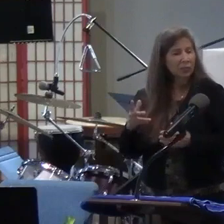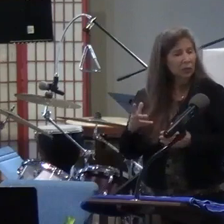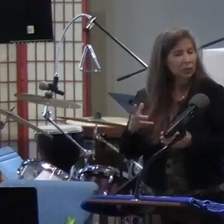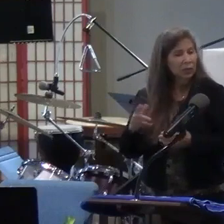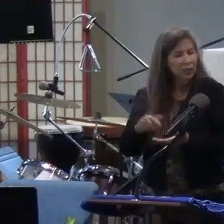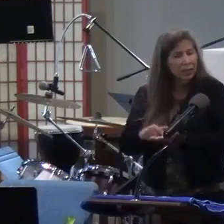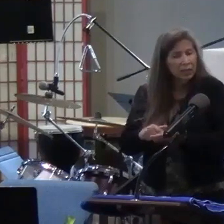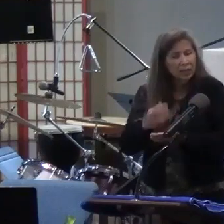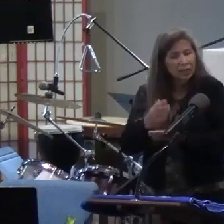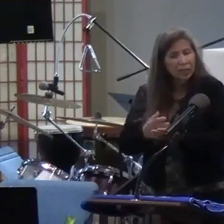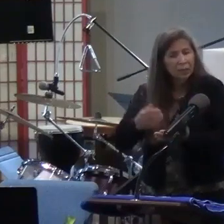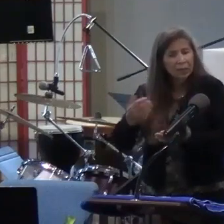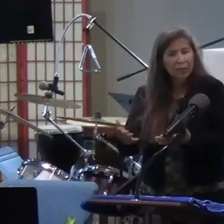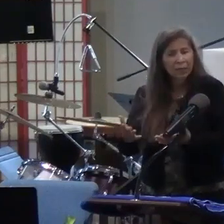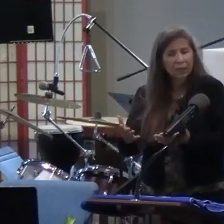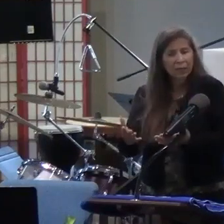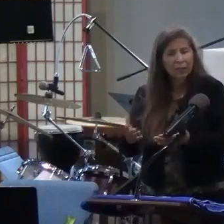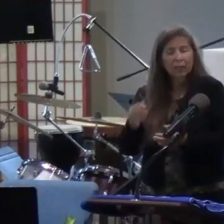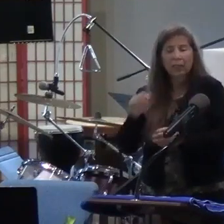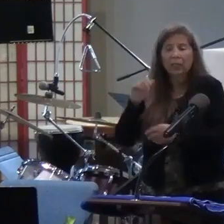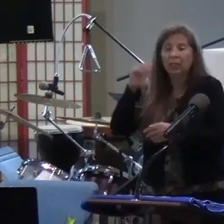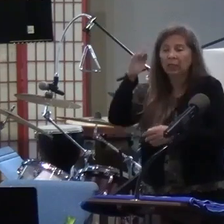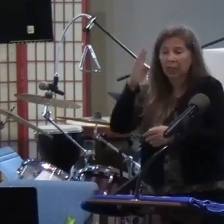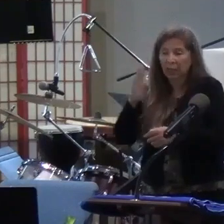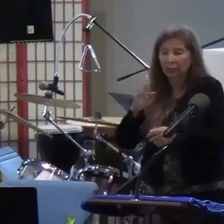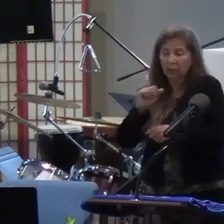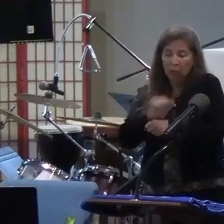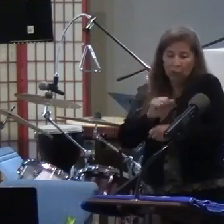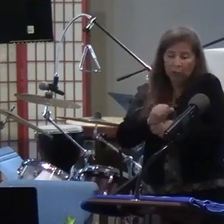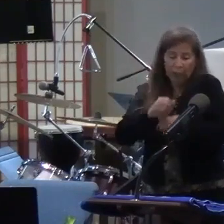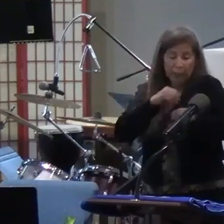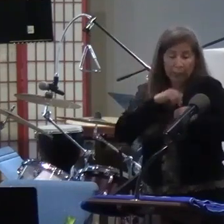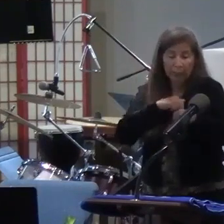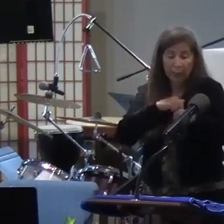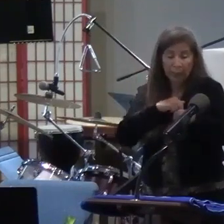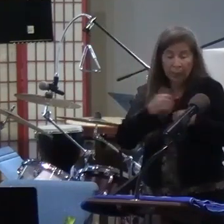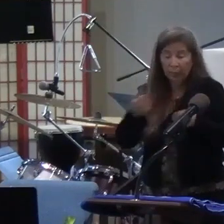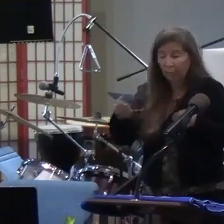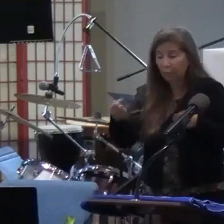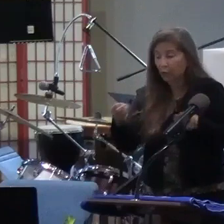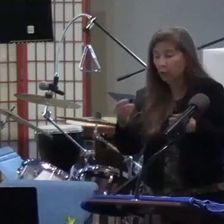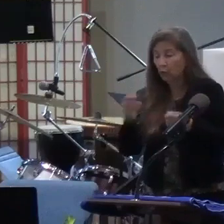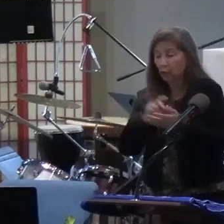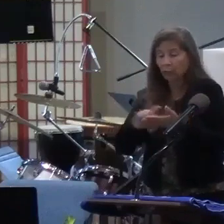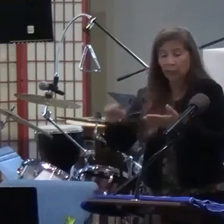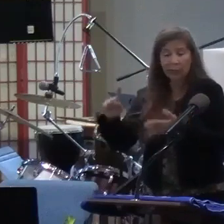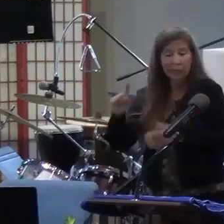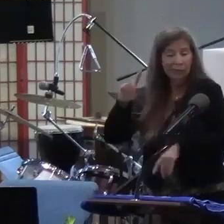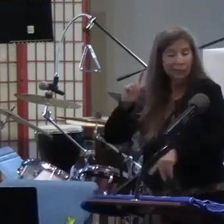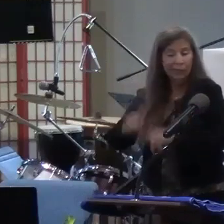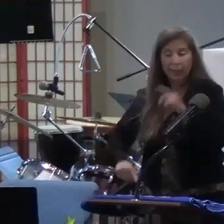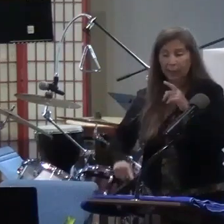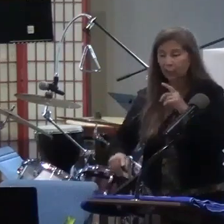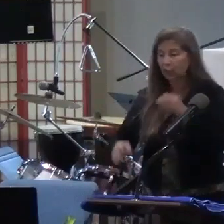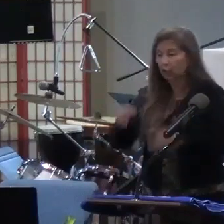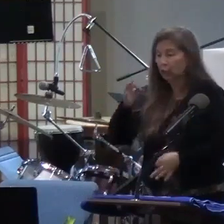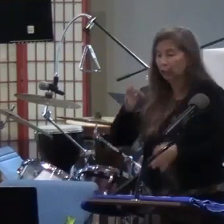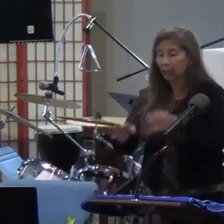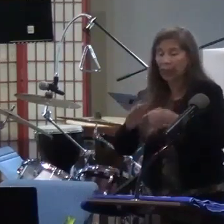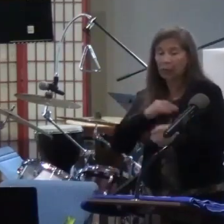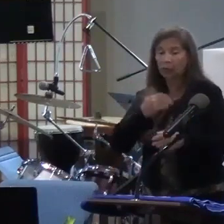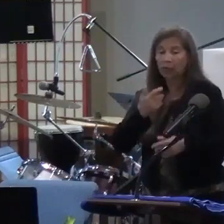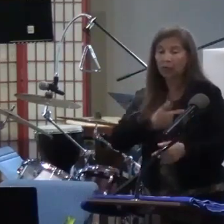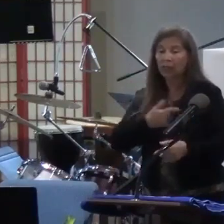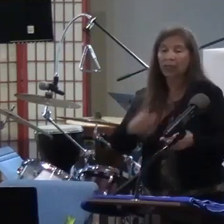This is something God has been working in me the last few weeks. That we cannot judge our lives by any other means than